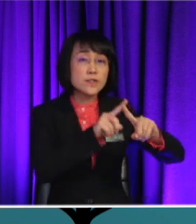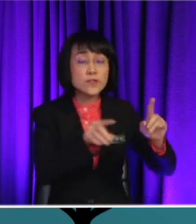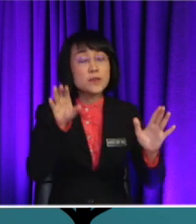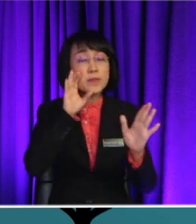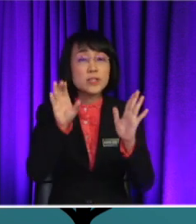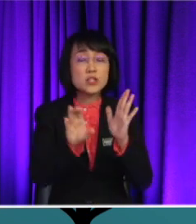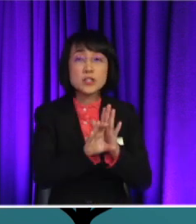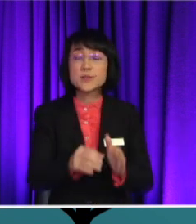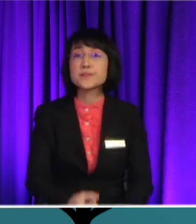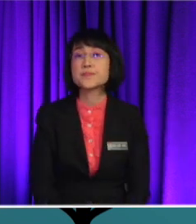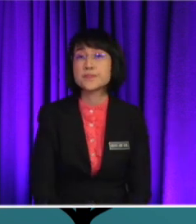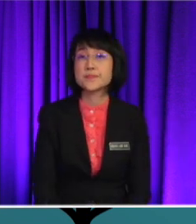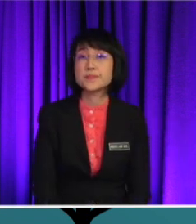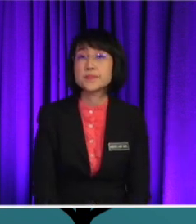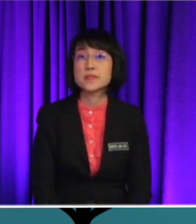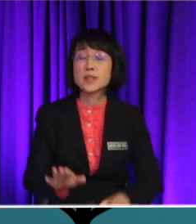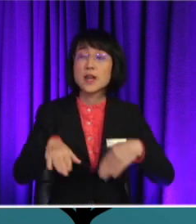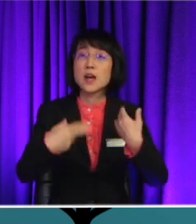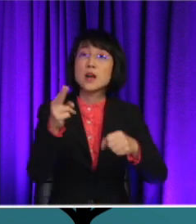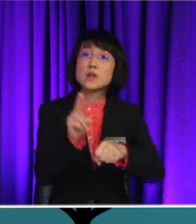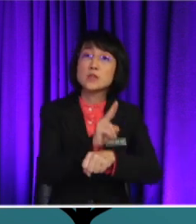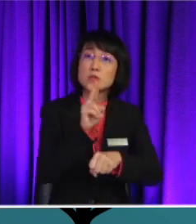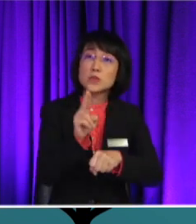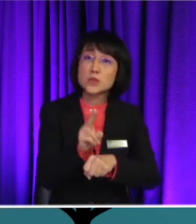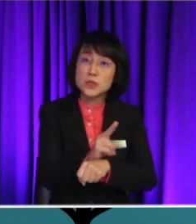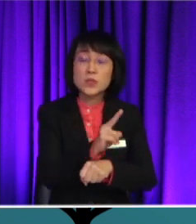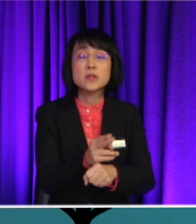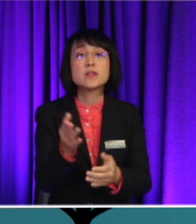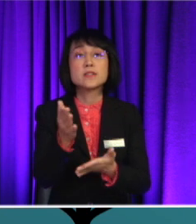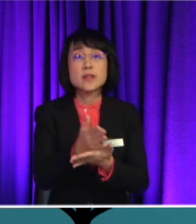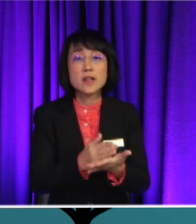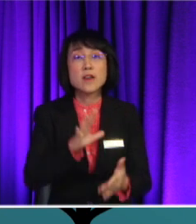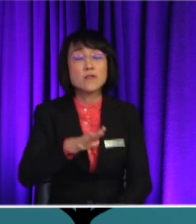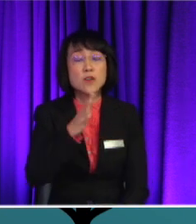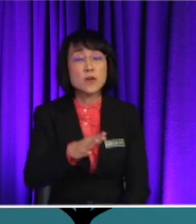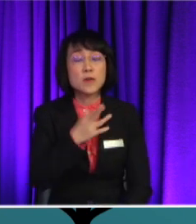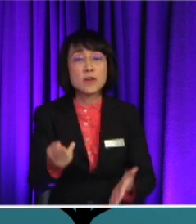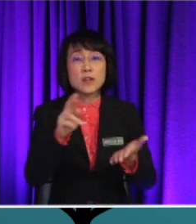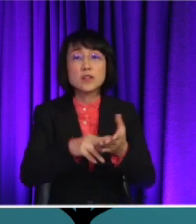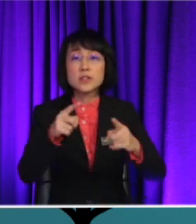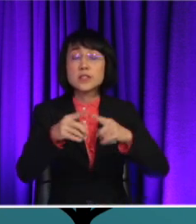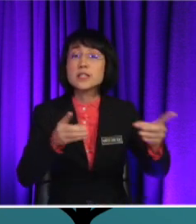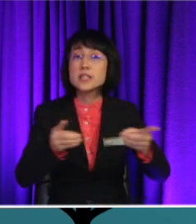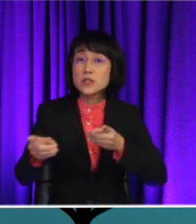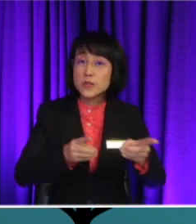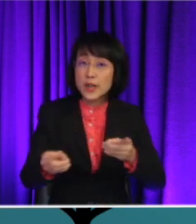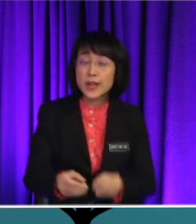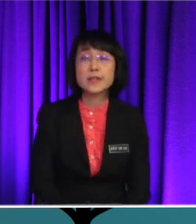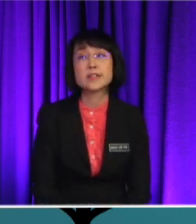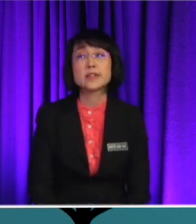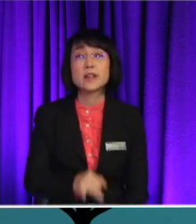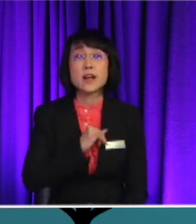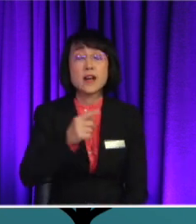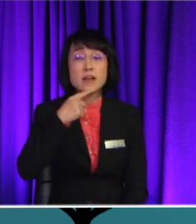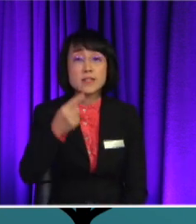pictures You are going to learn how to use some of the formal register to describe them And I will tell you more about formal